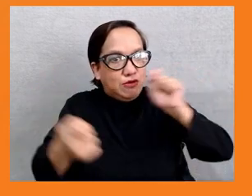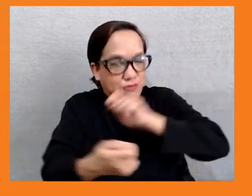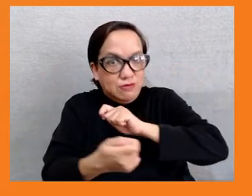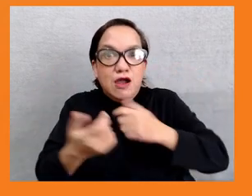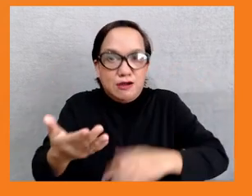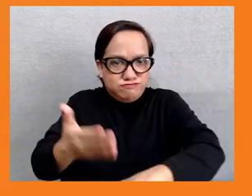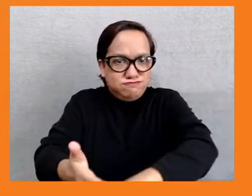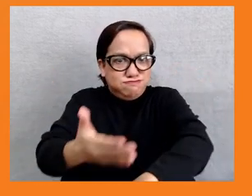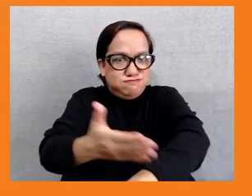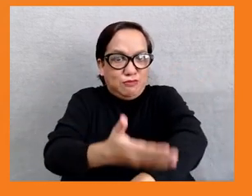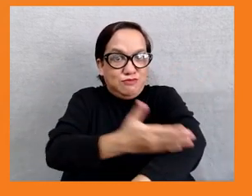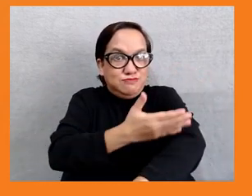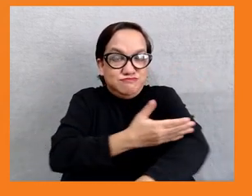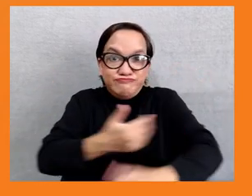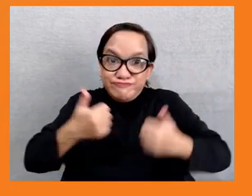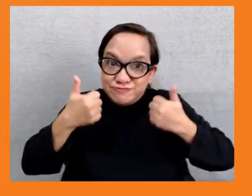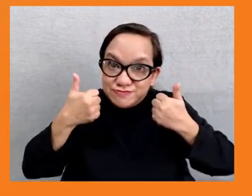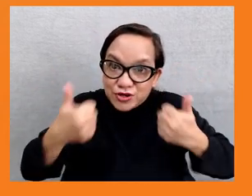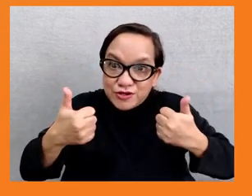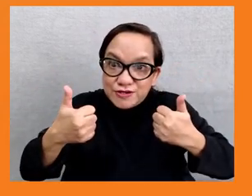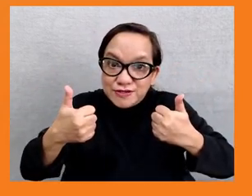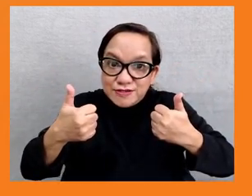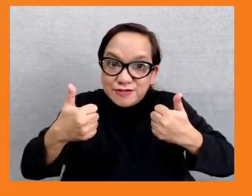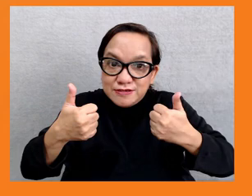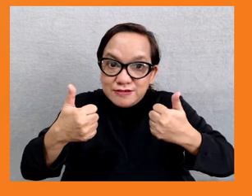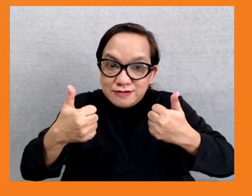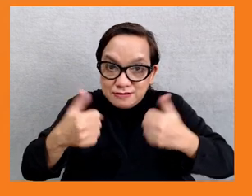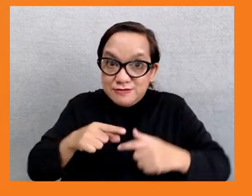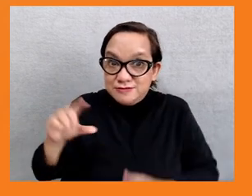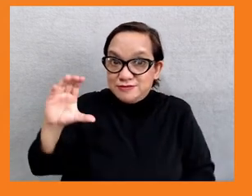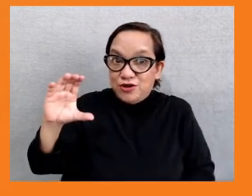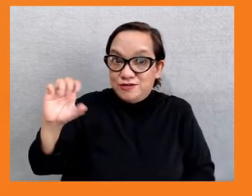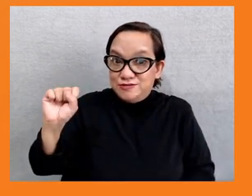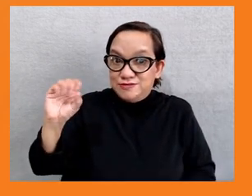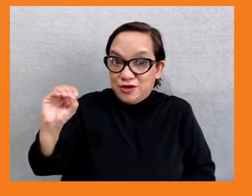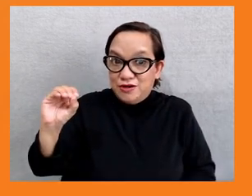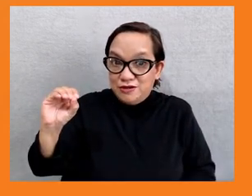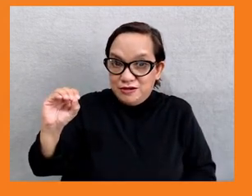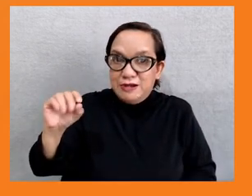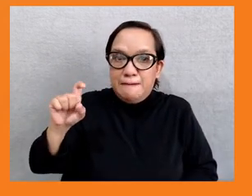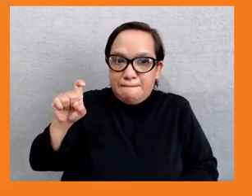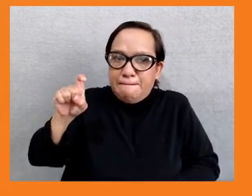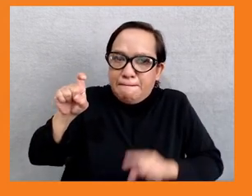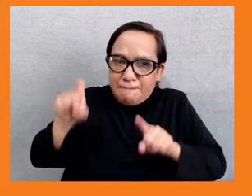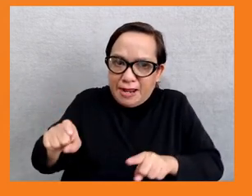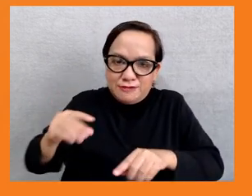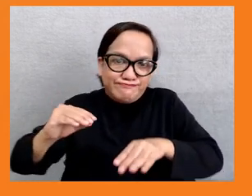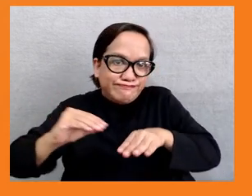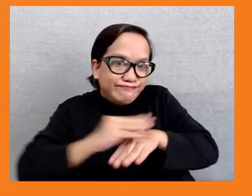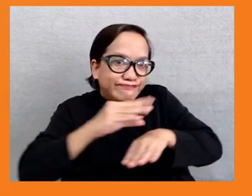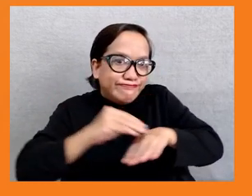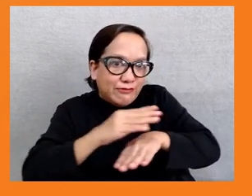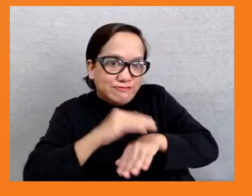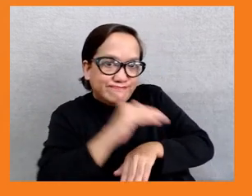with civil society have helped us to shape numerous policies over the years, from anti-corruption to access to information,